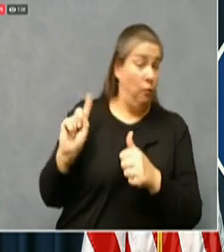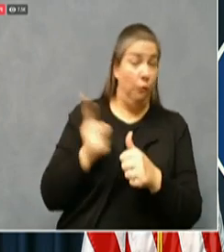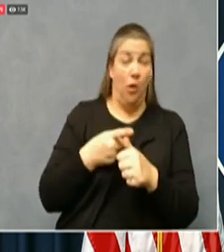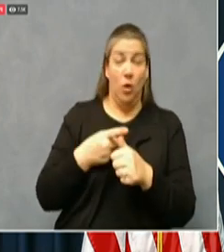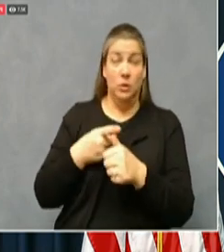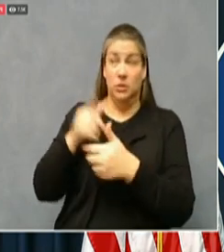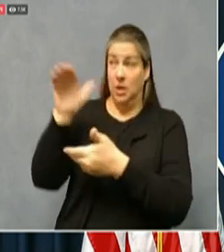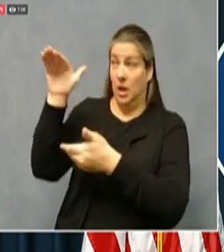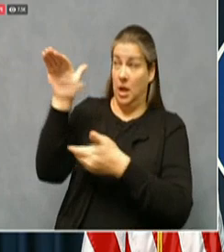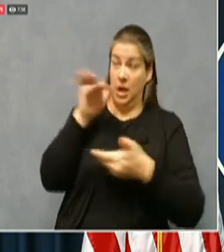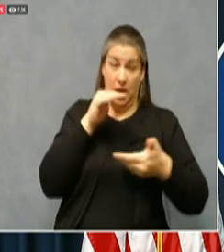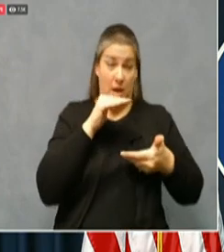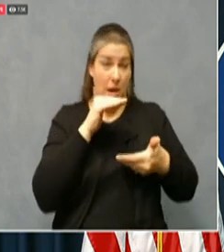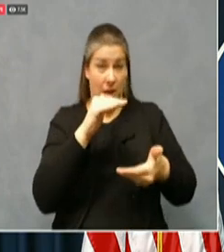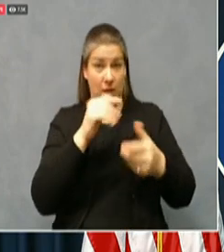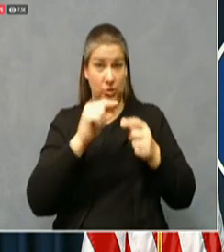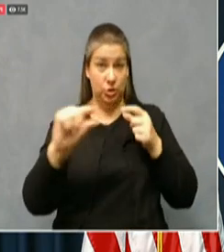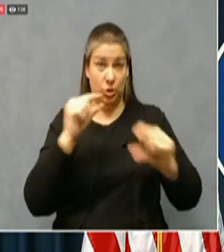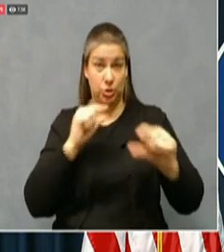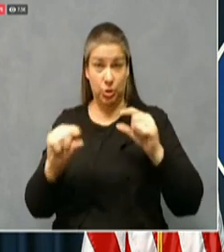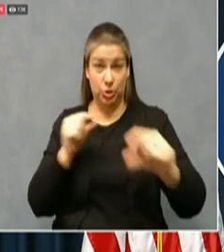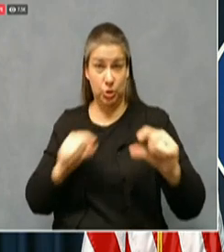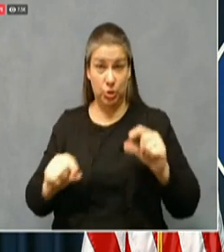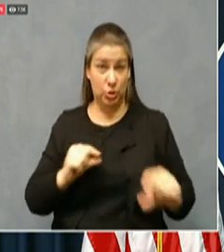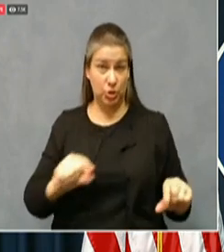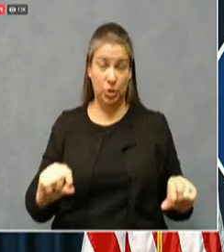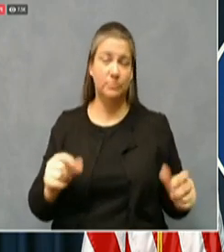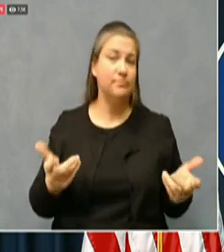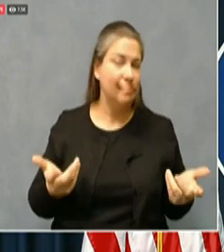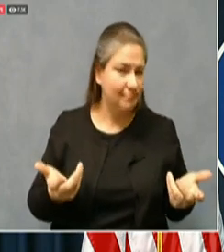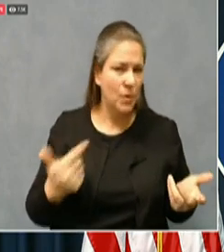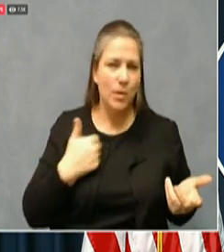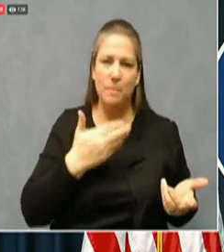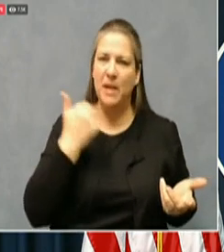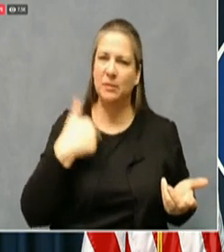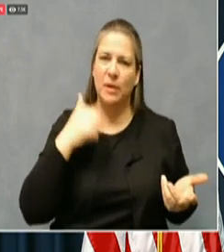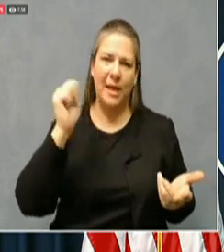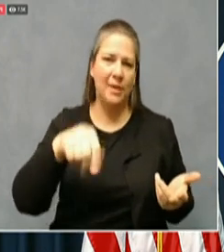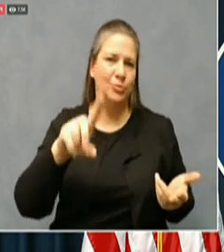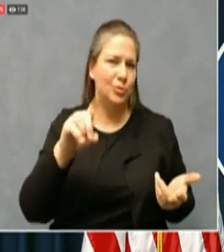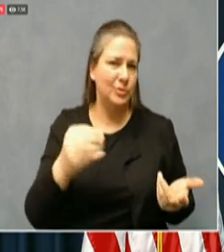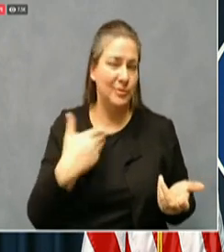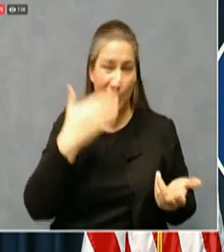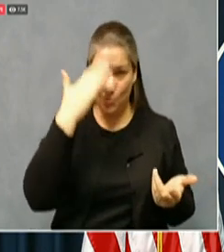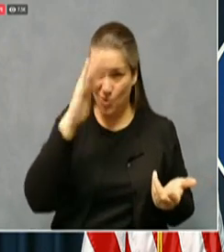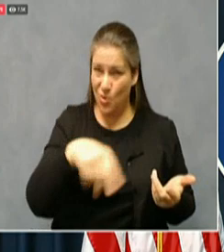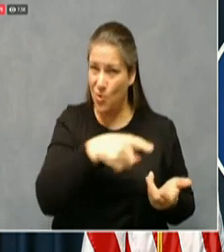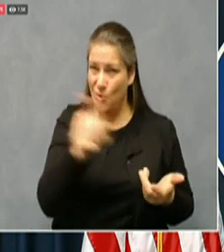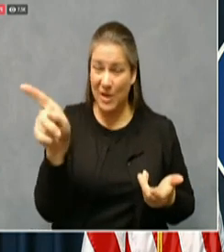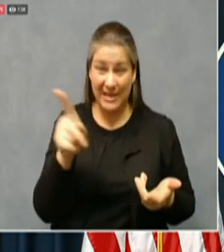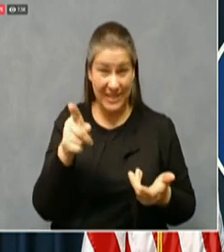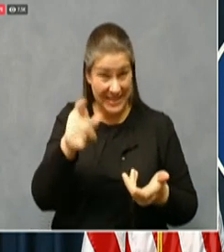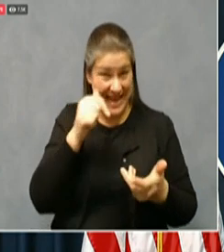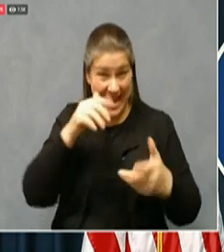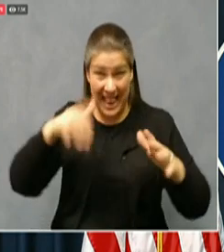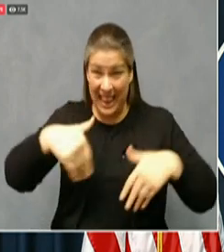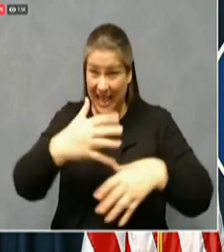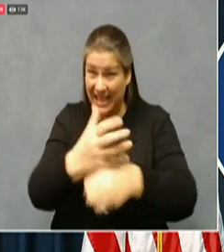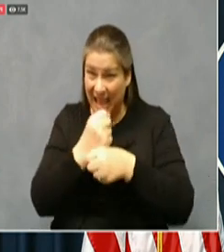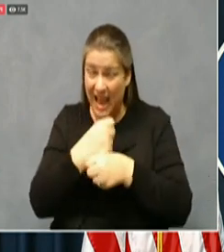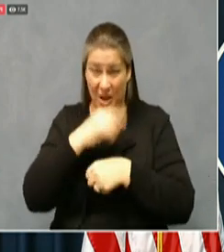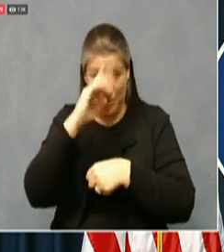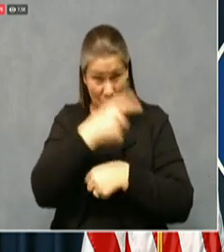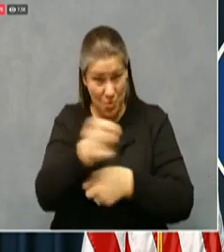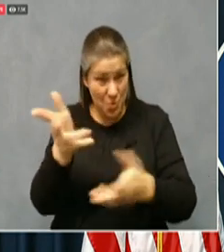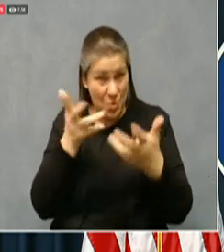best. Those that are not receiving it. I know very much want it to protect their individuals. We're going to be further